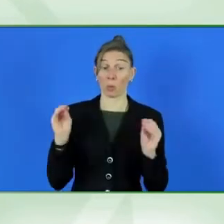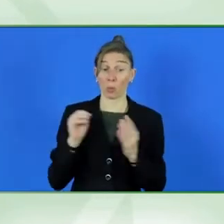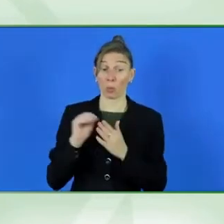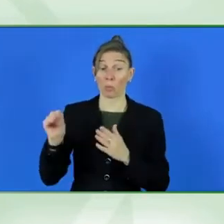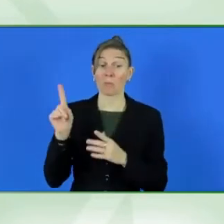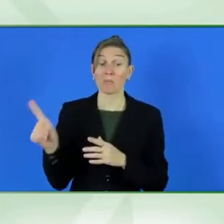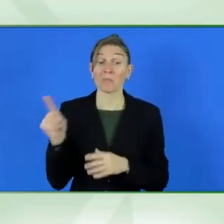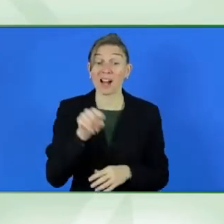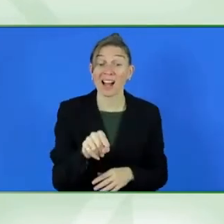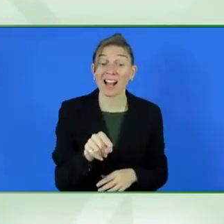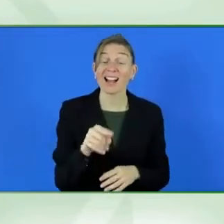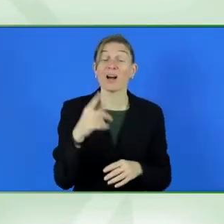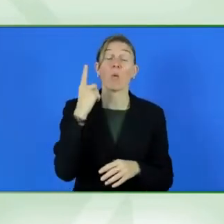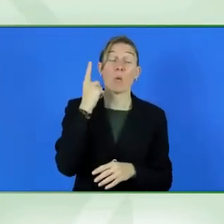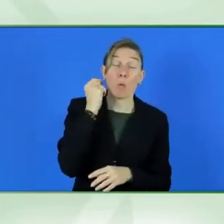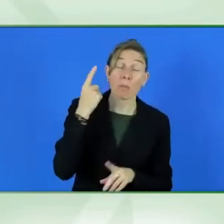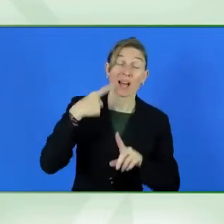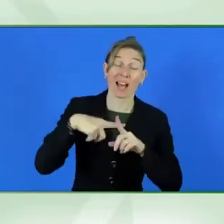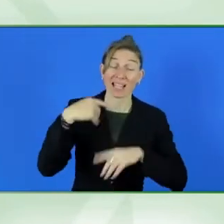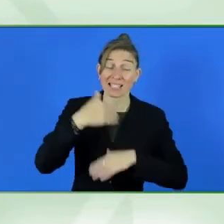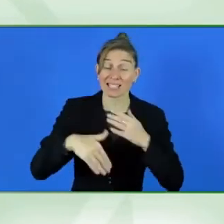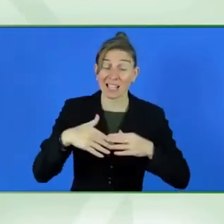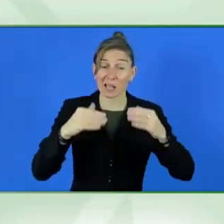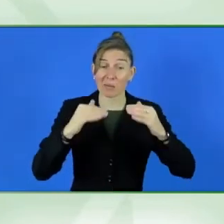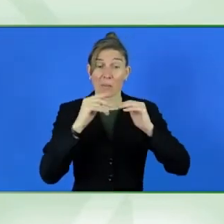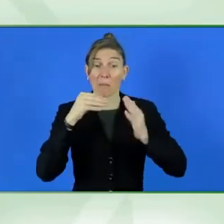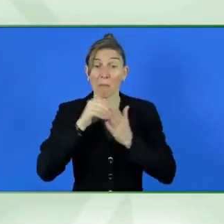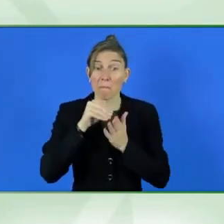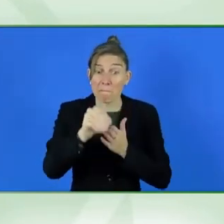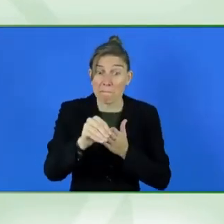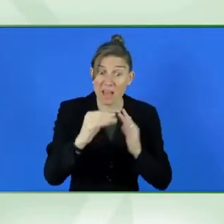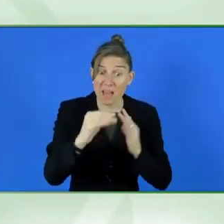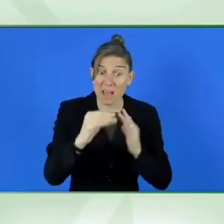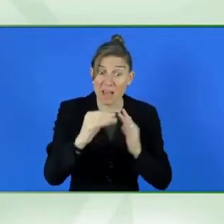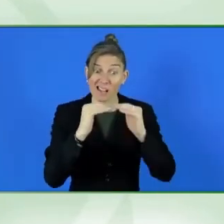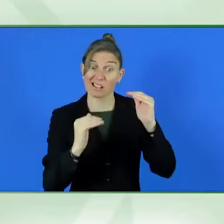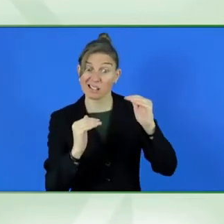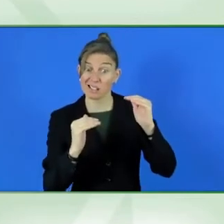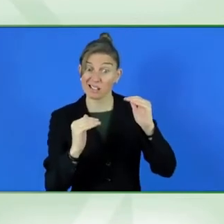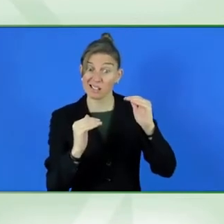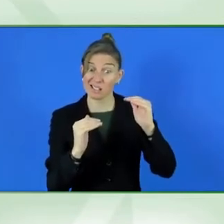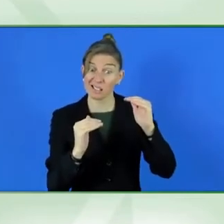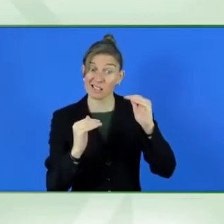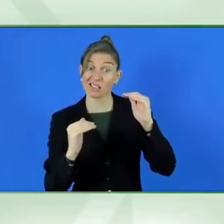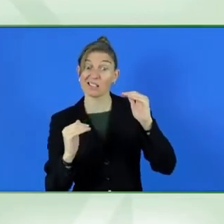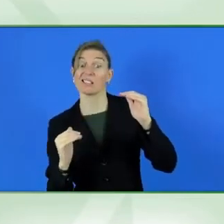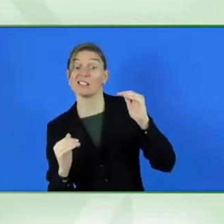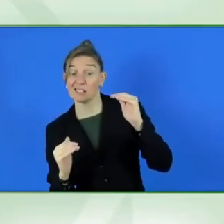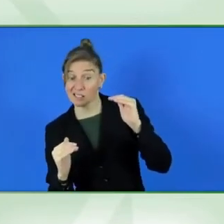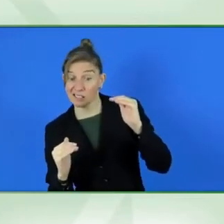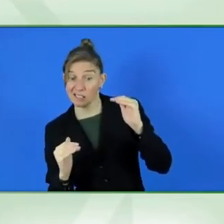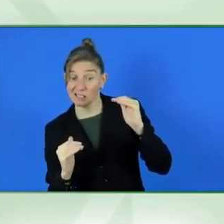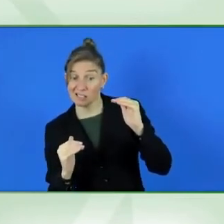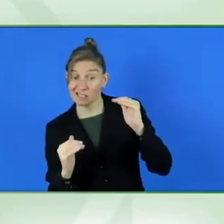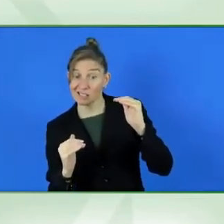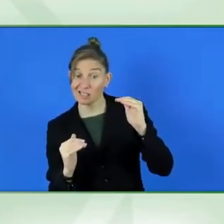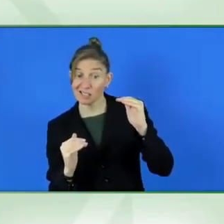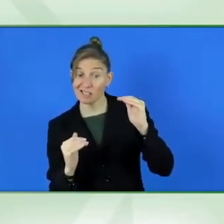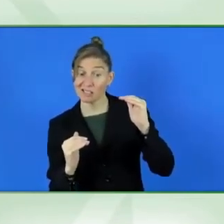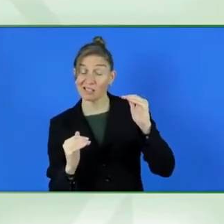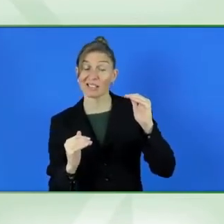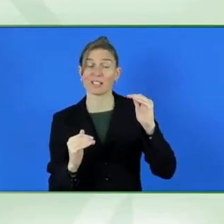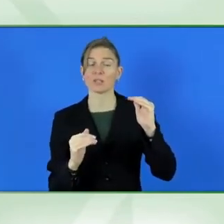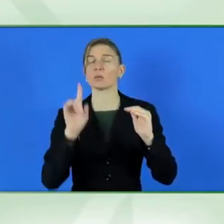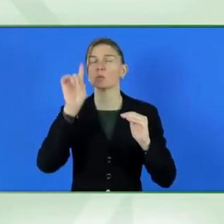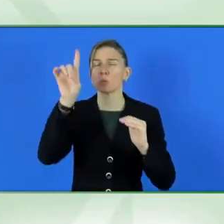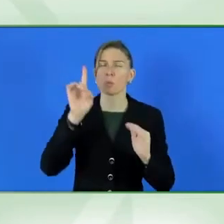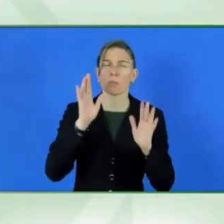So that's why solutions need to be intersectional to really understand the level of inequality that's